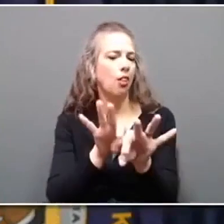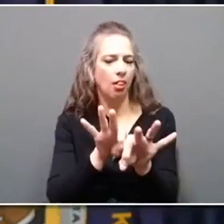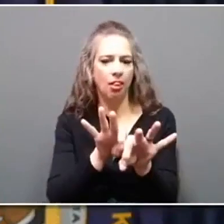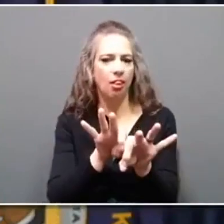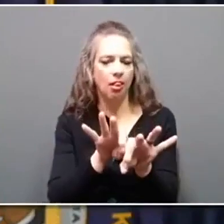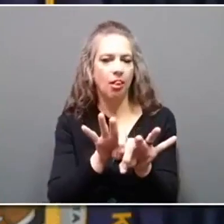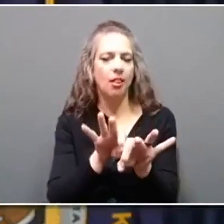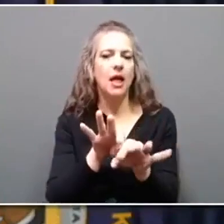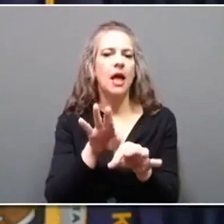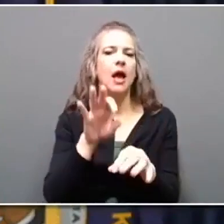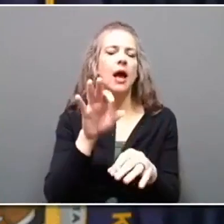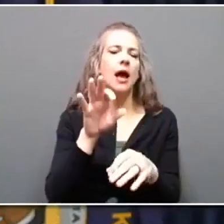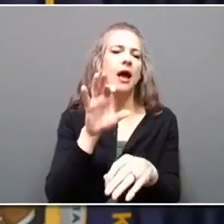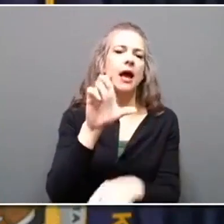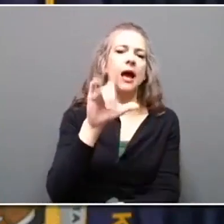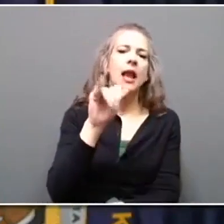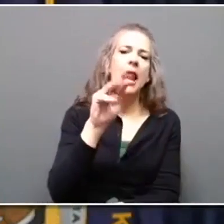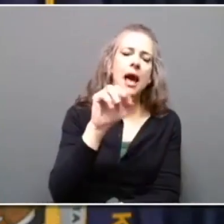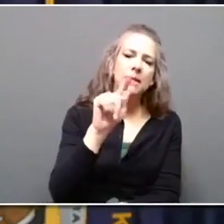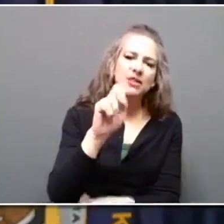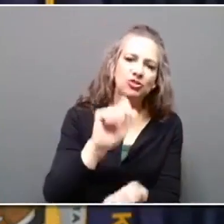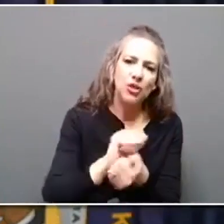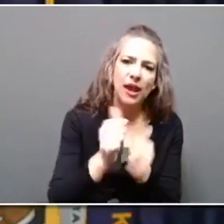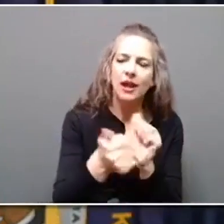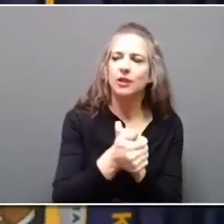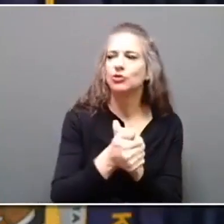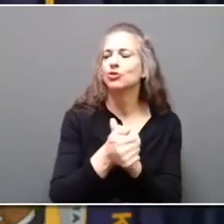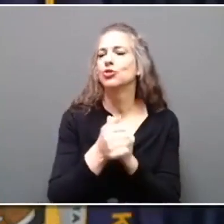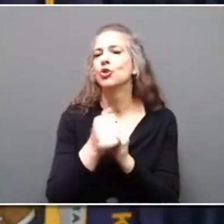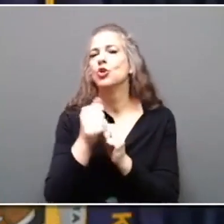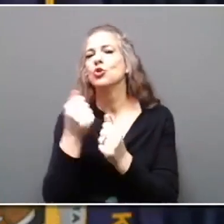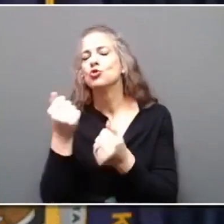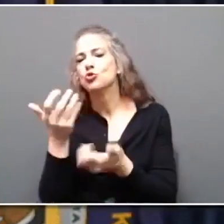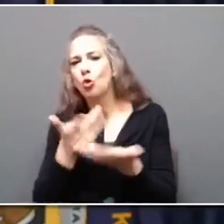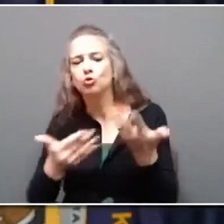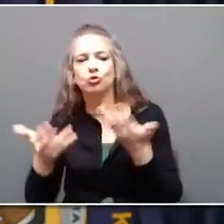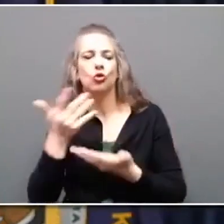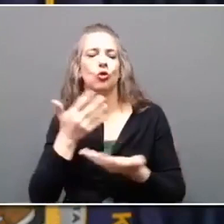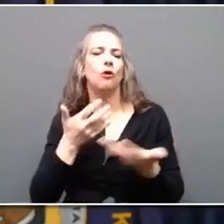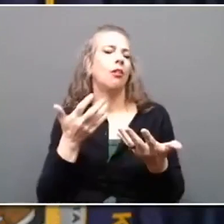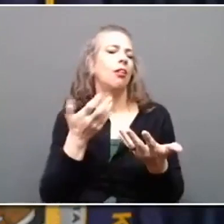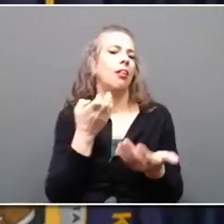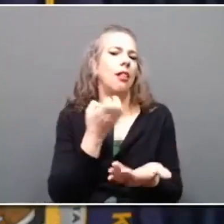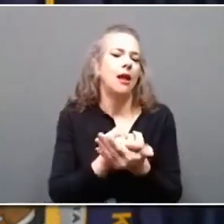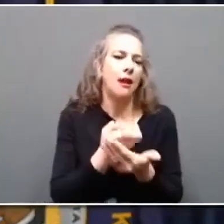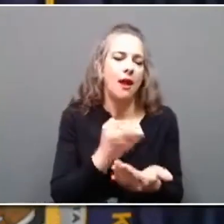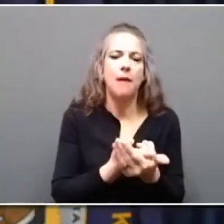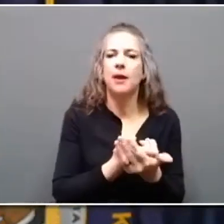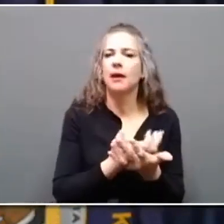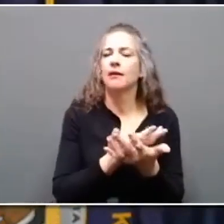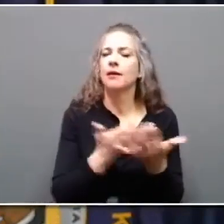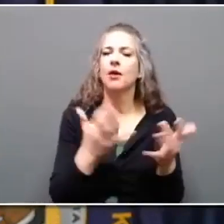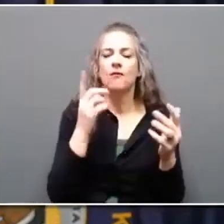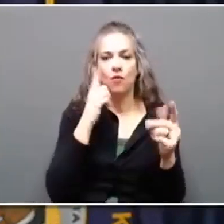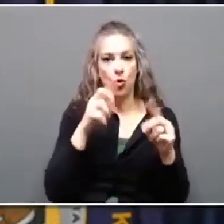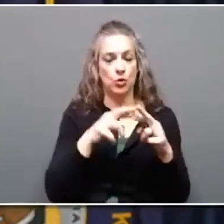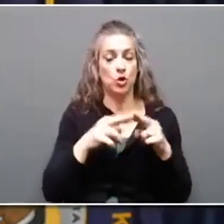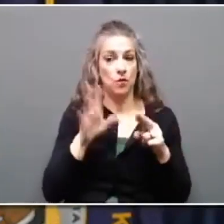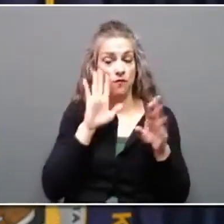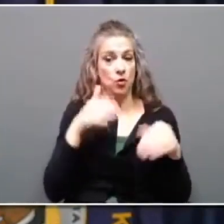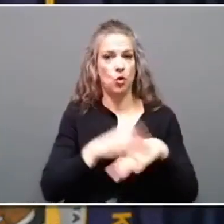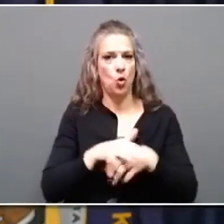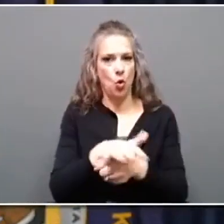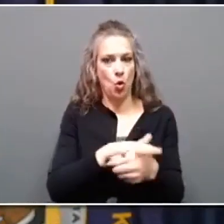change with the ecological, social, economic needs of the region. So it'll be very focused on local partnerships